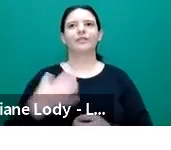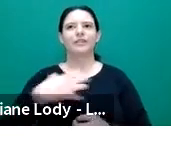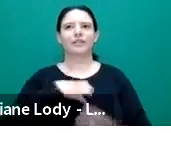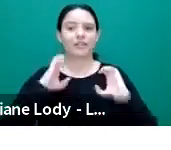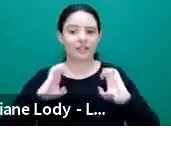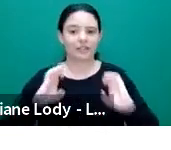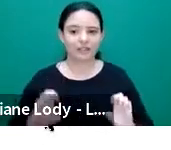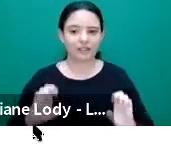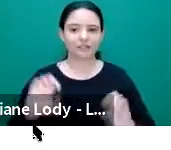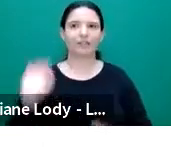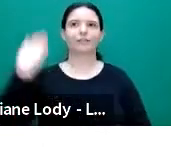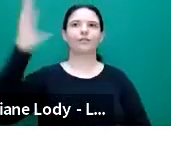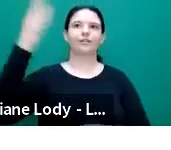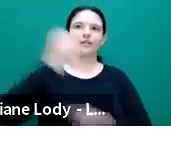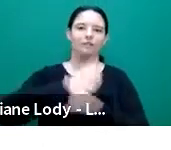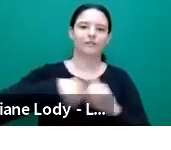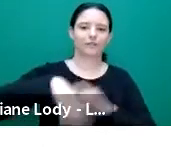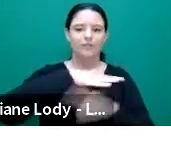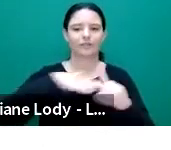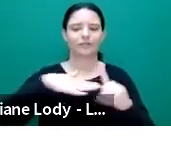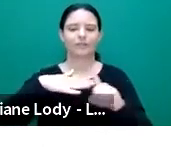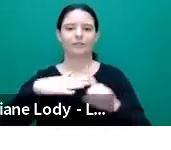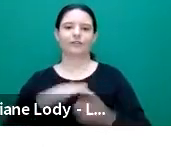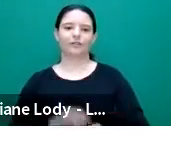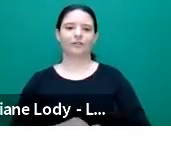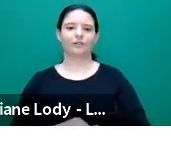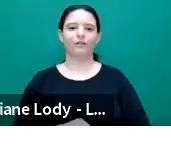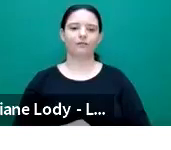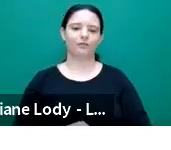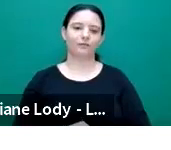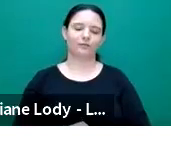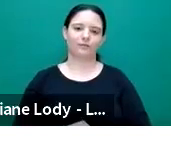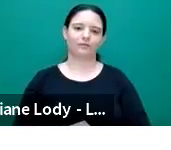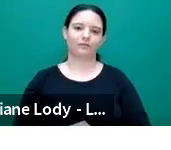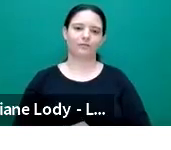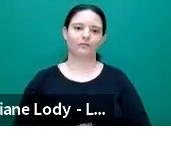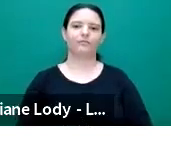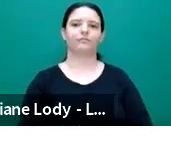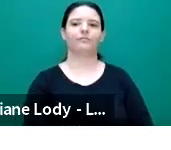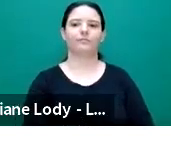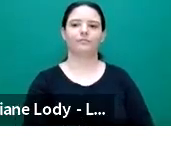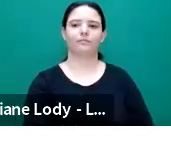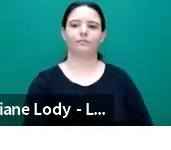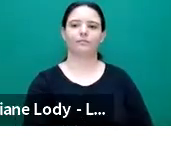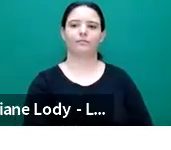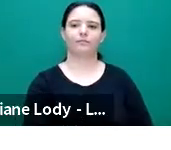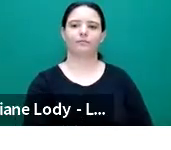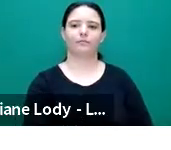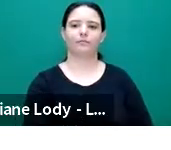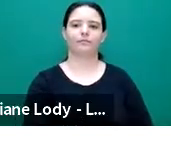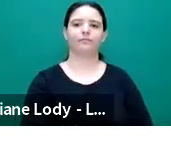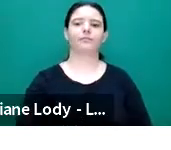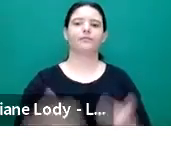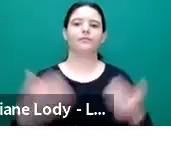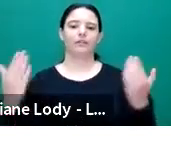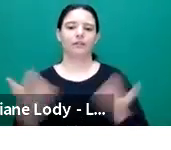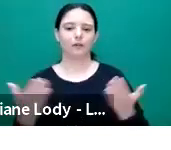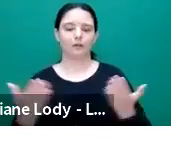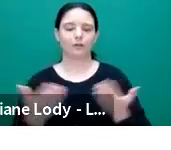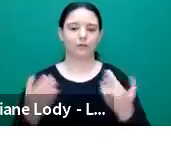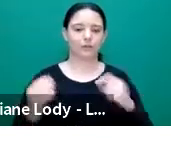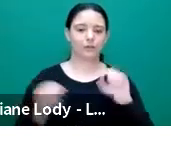Paul? Okay, that didn't go. Here we go. Just a brief mention of some current directions and projects.